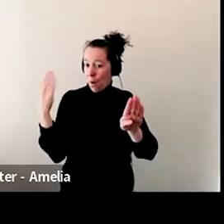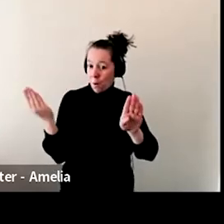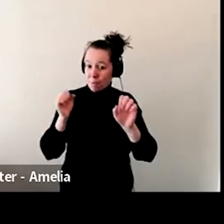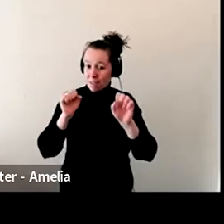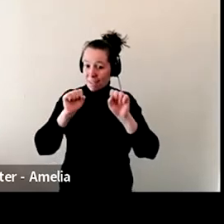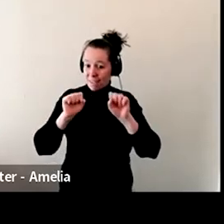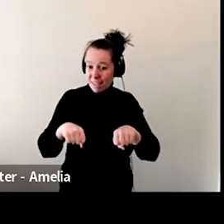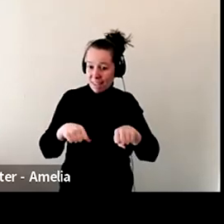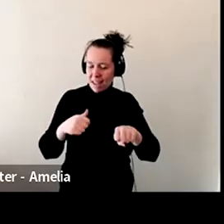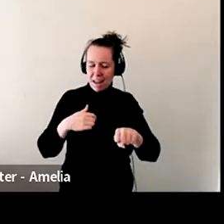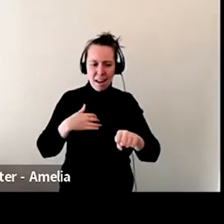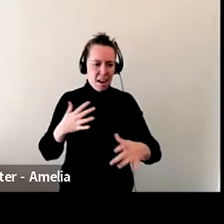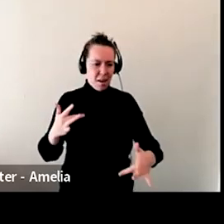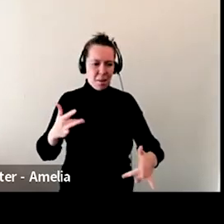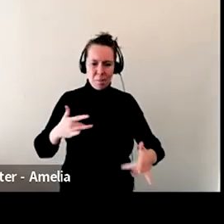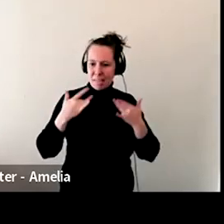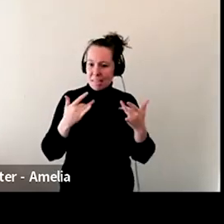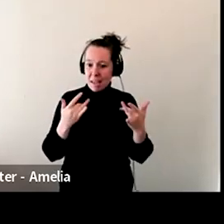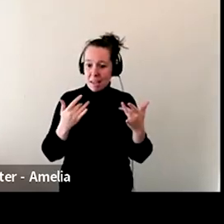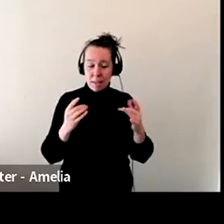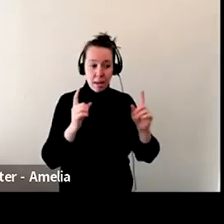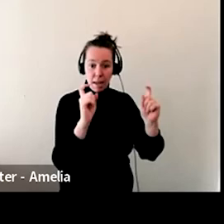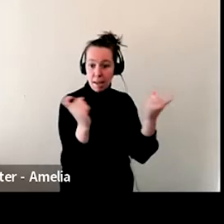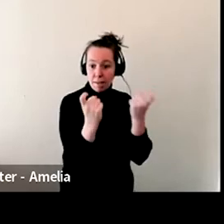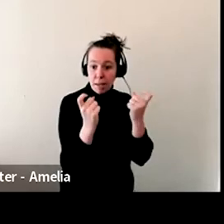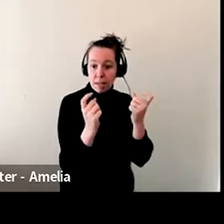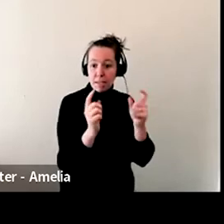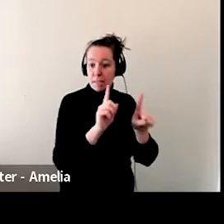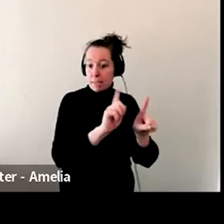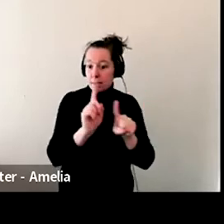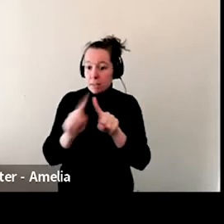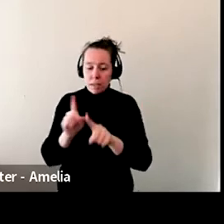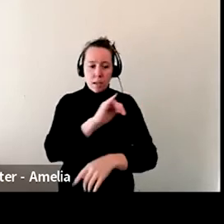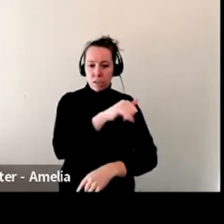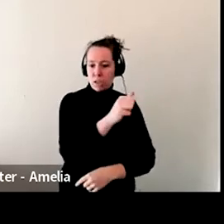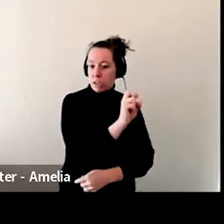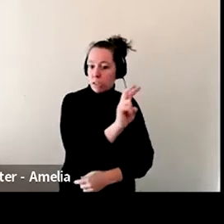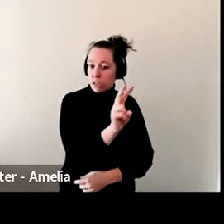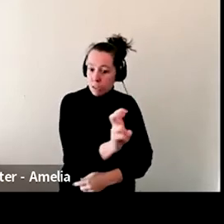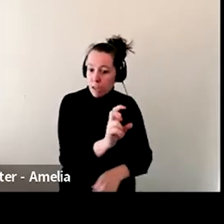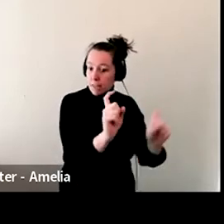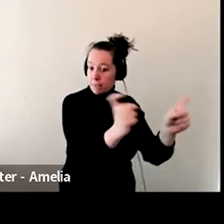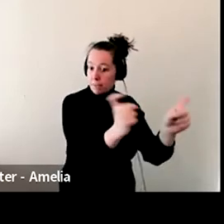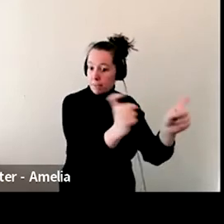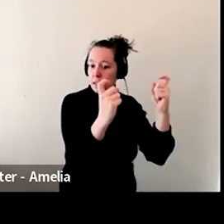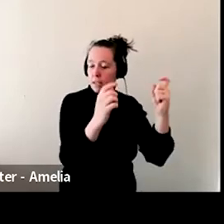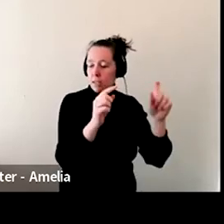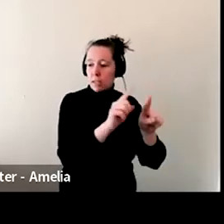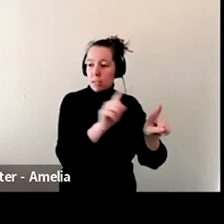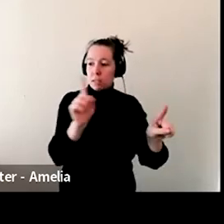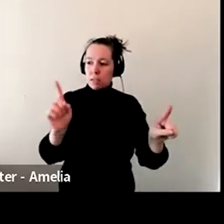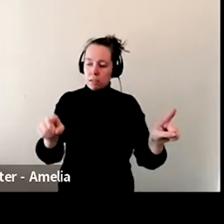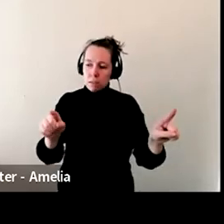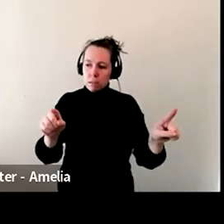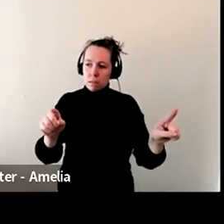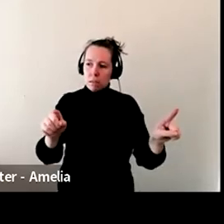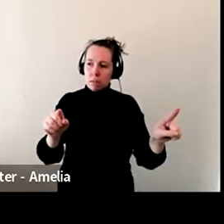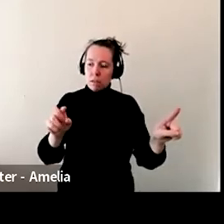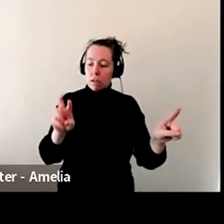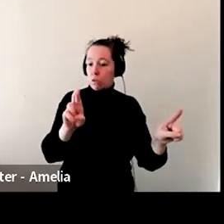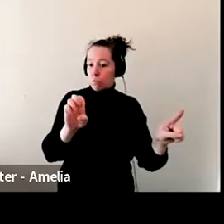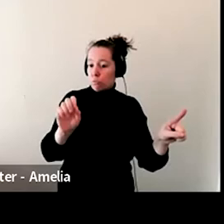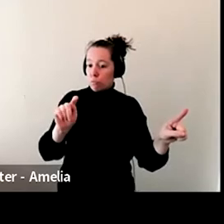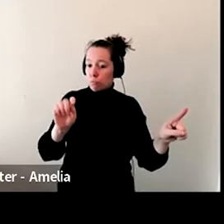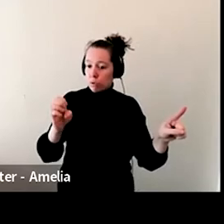bookmobile to festivals. We have like the Caslow jazz festival in the Kootenay area. Um, Salmon Arm has a Roots and Blues